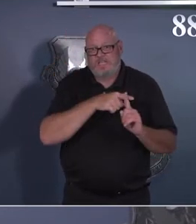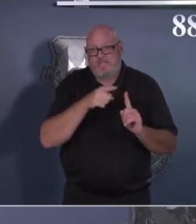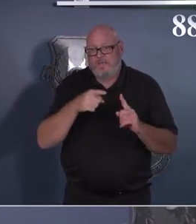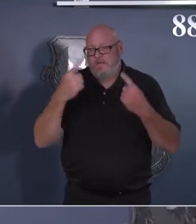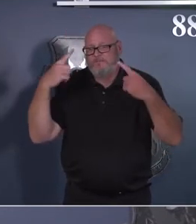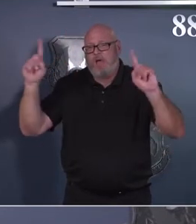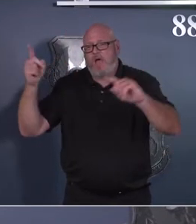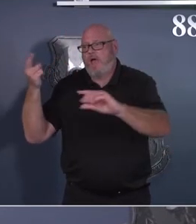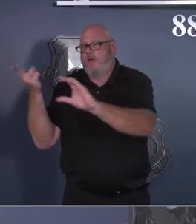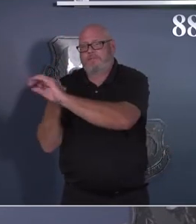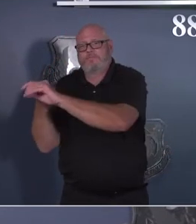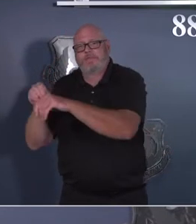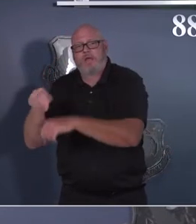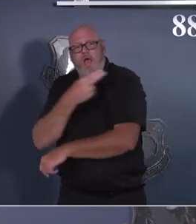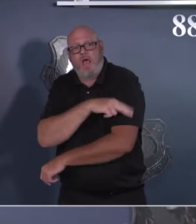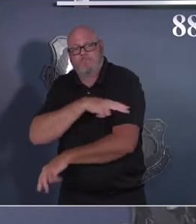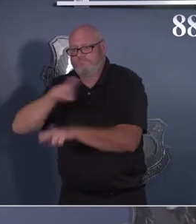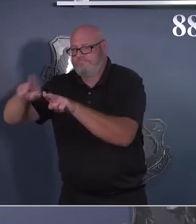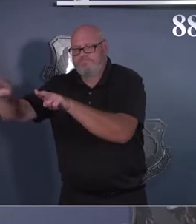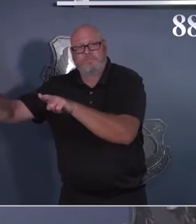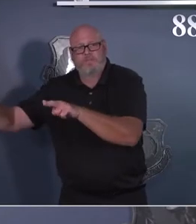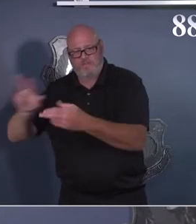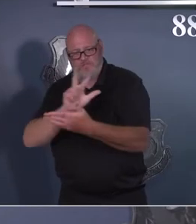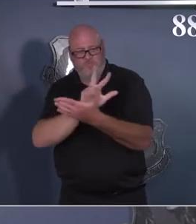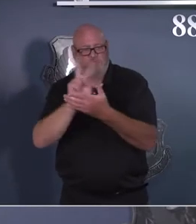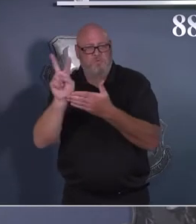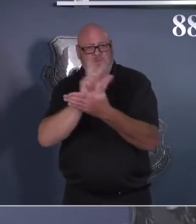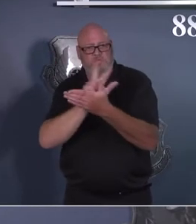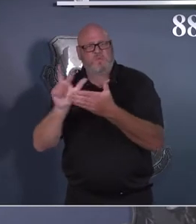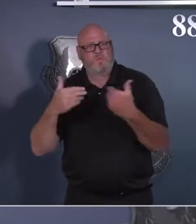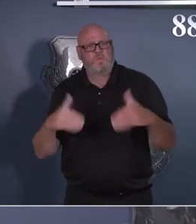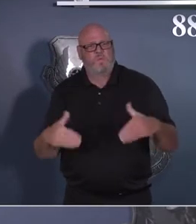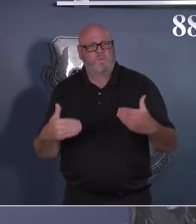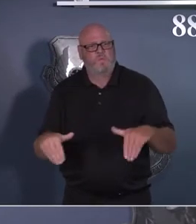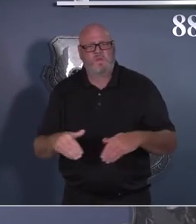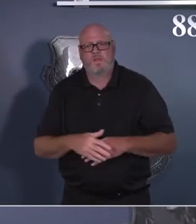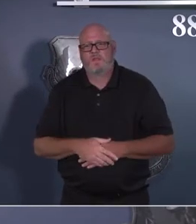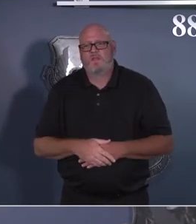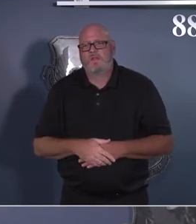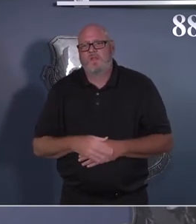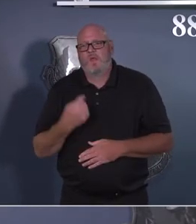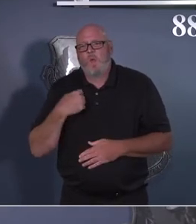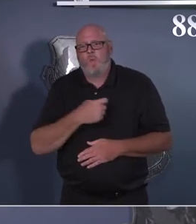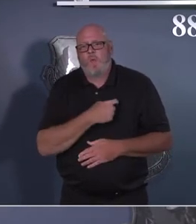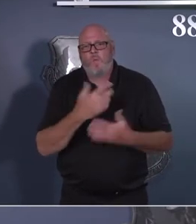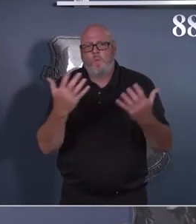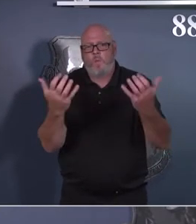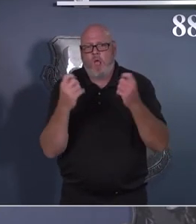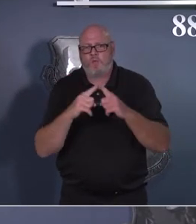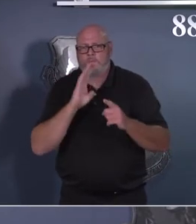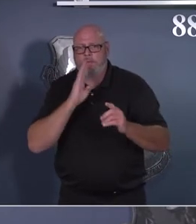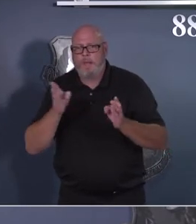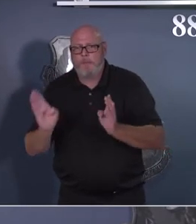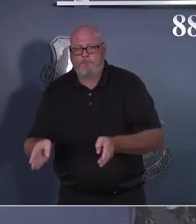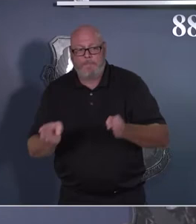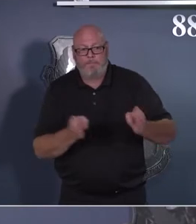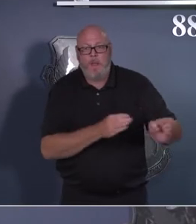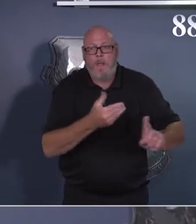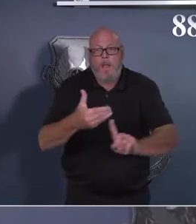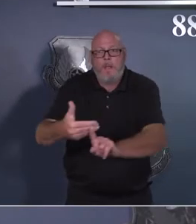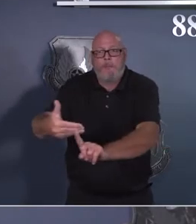issue. Again, why are we doing health protection condition bravo, but not the public health emergency? And so hopefully that